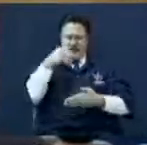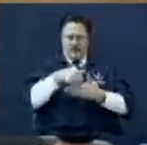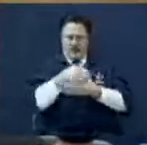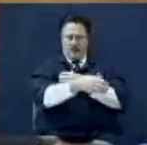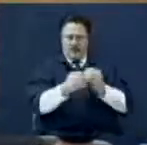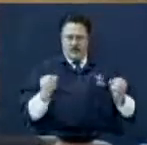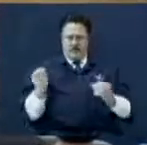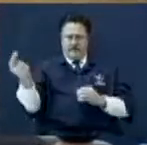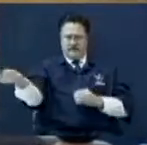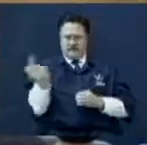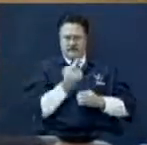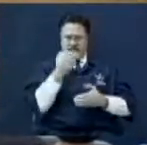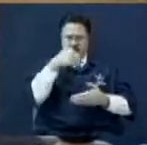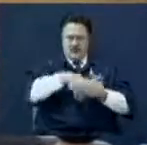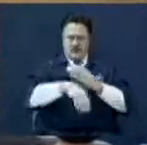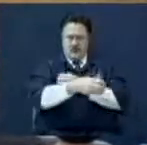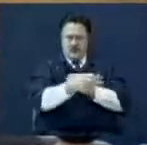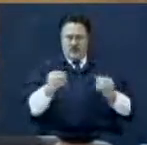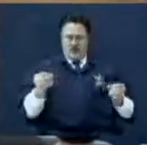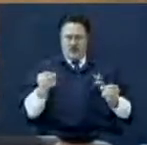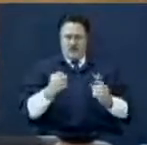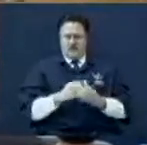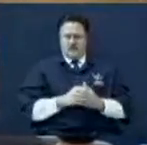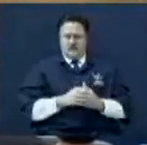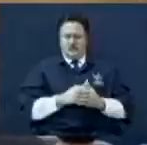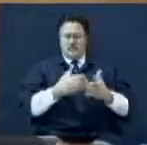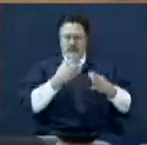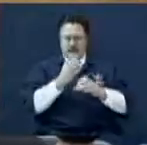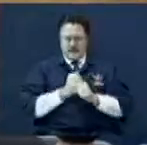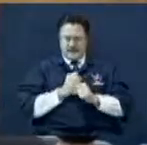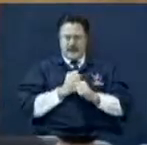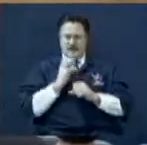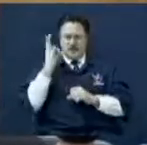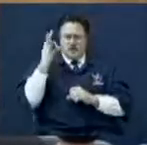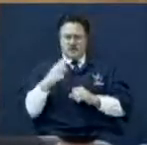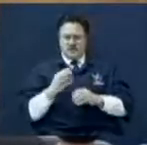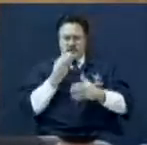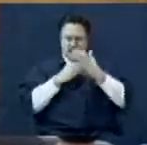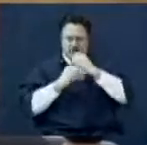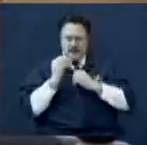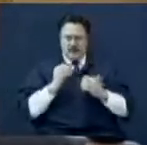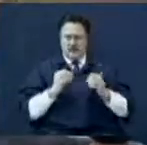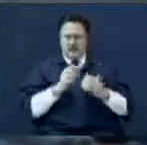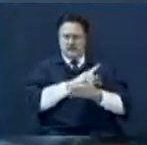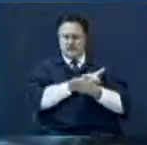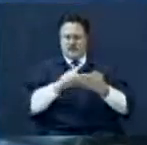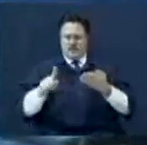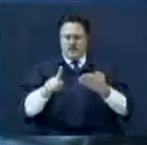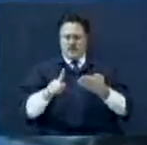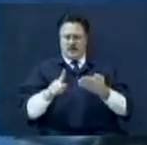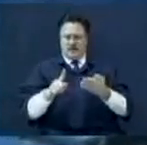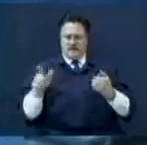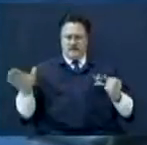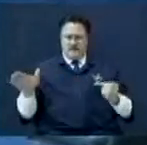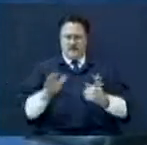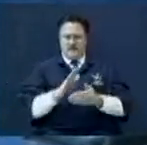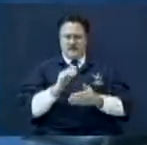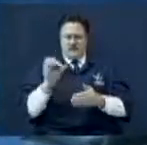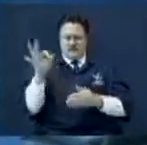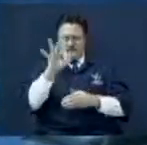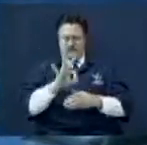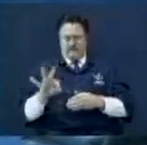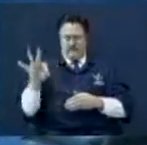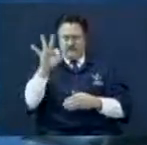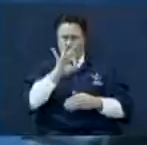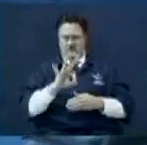All day long. I had to take preachers out. It was all day long. I mean, it's been a week, man. I was in there Friday, and the